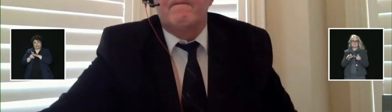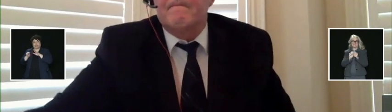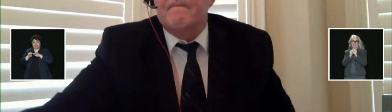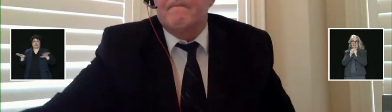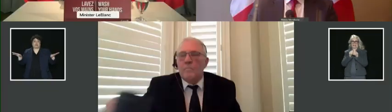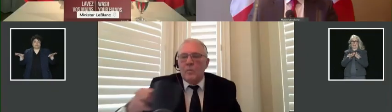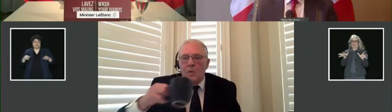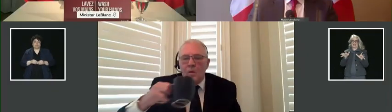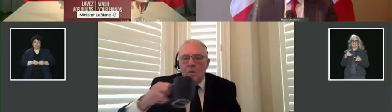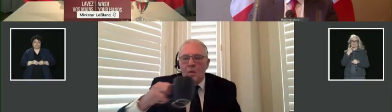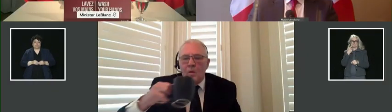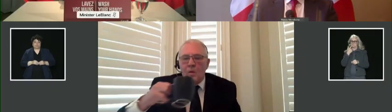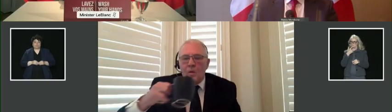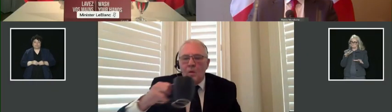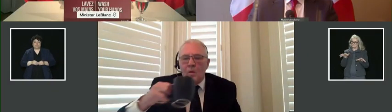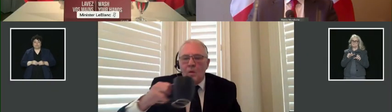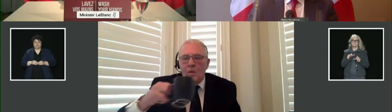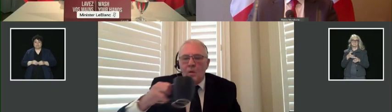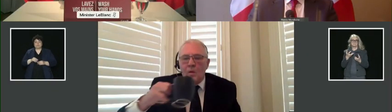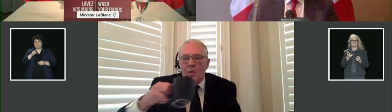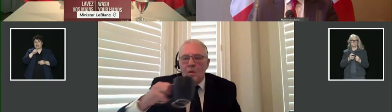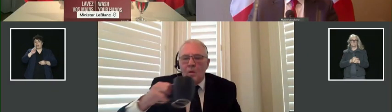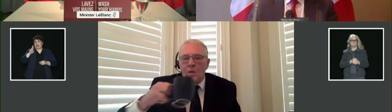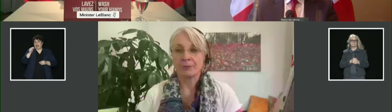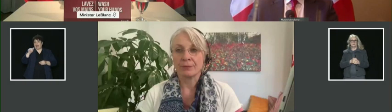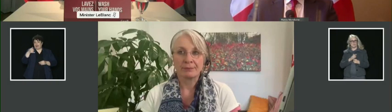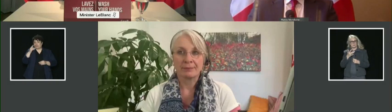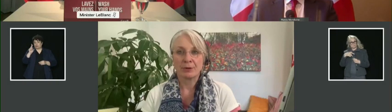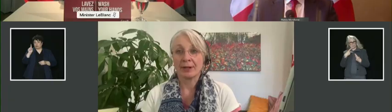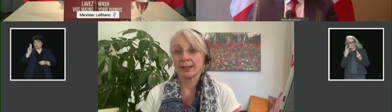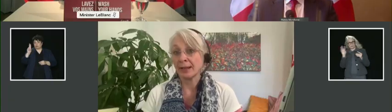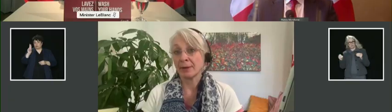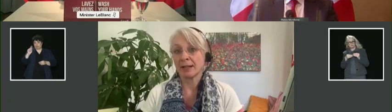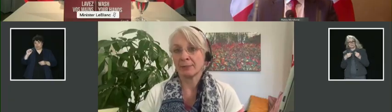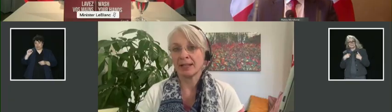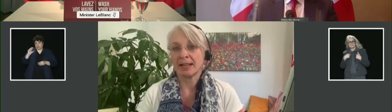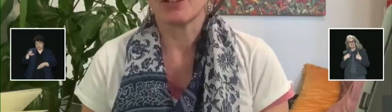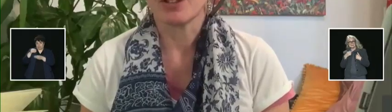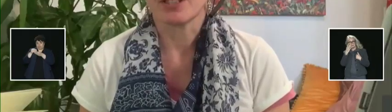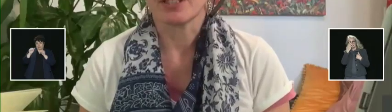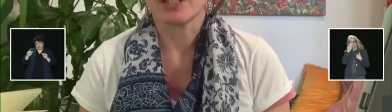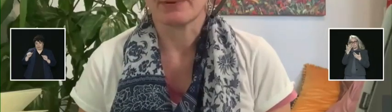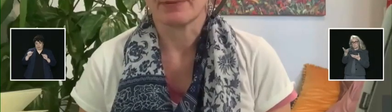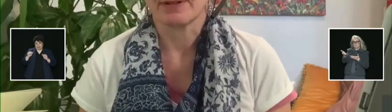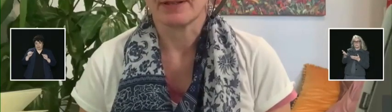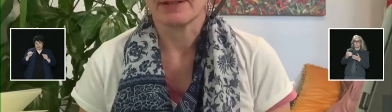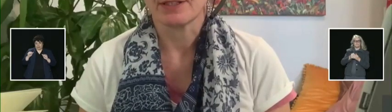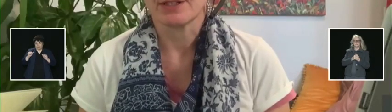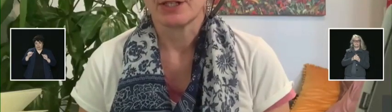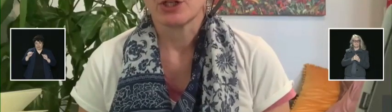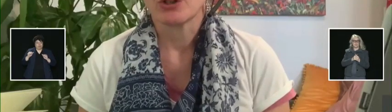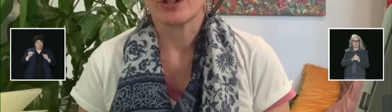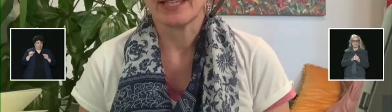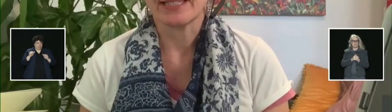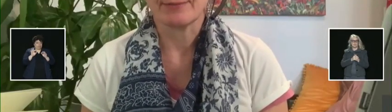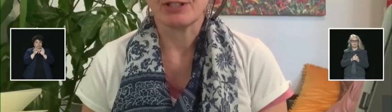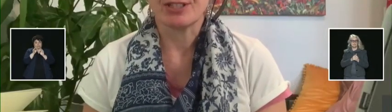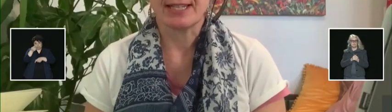Maybe I could add, Kirstie, Kirstie. Sorry, go ahead, Minister Heidi. I might add just a couple.